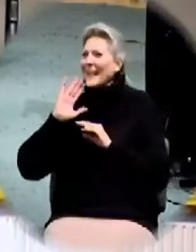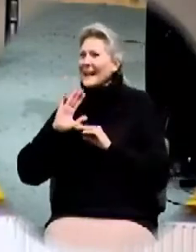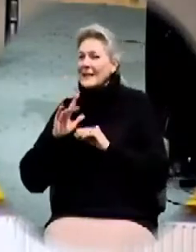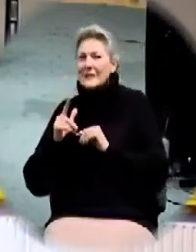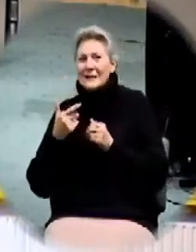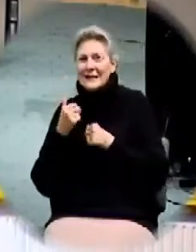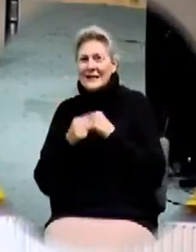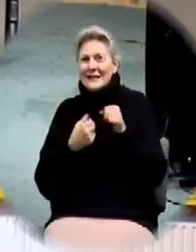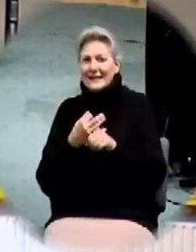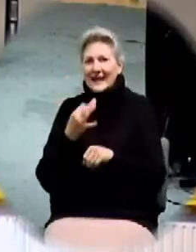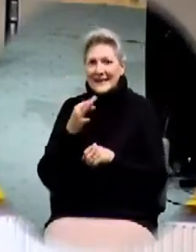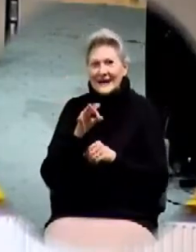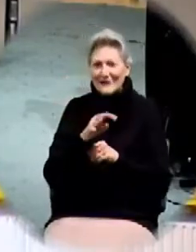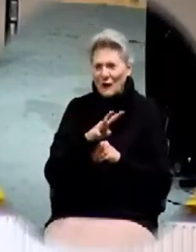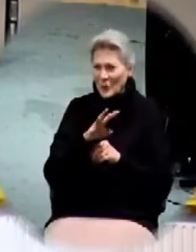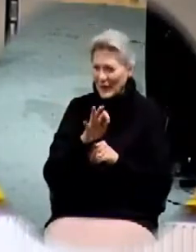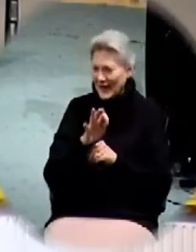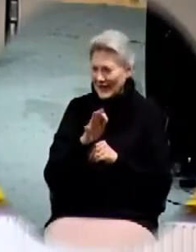1949